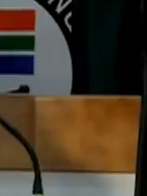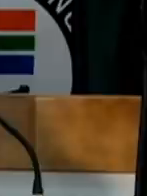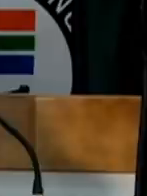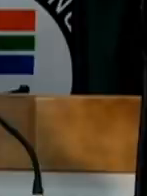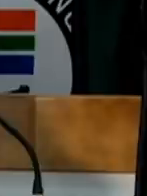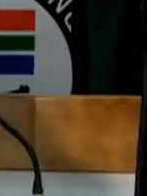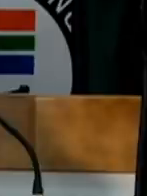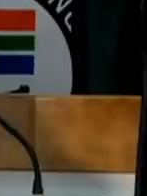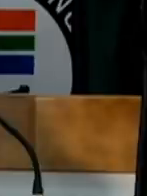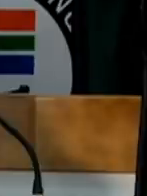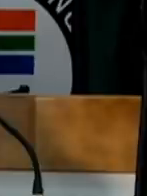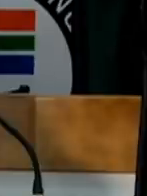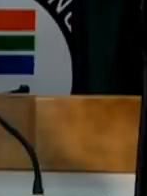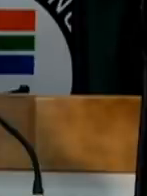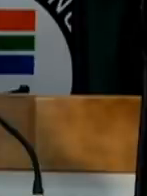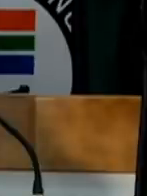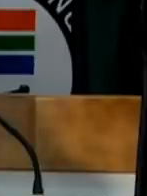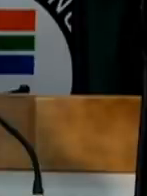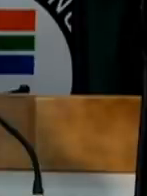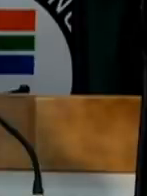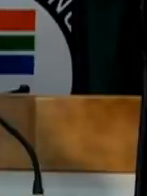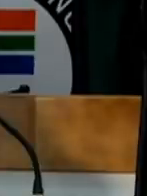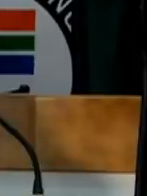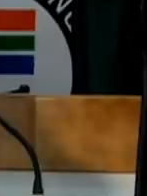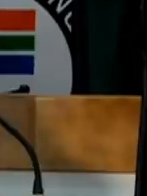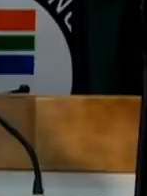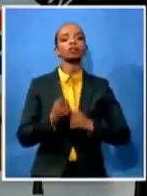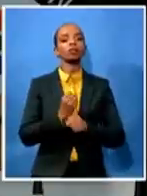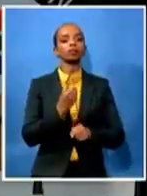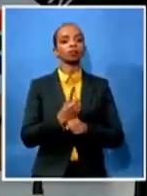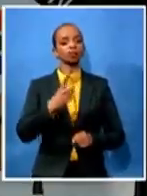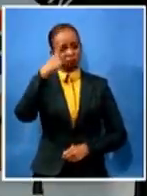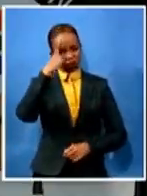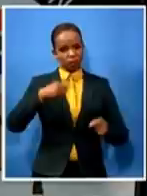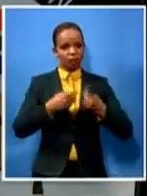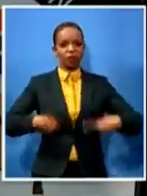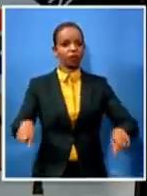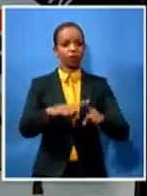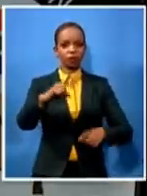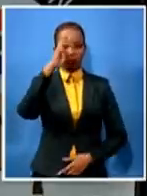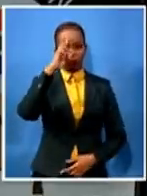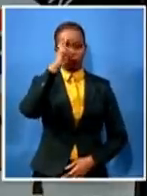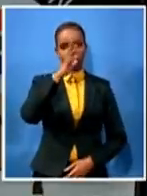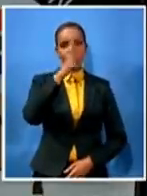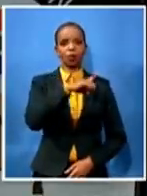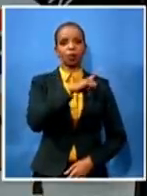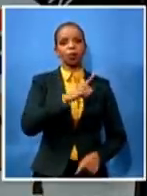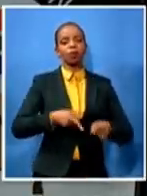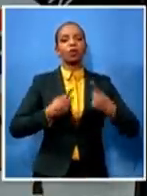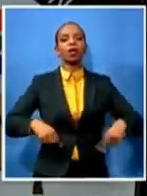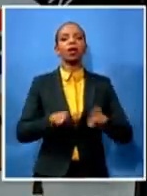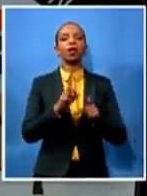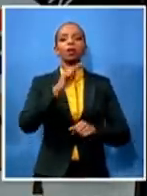media when all of us were overwhelmed and desperate because of the drug abuse in this province